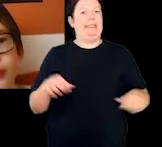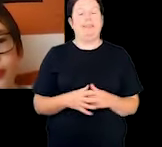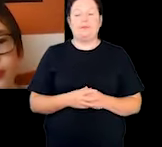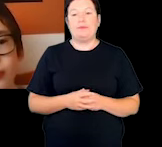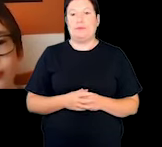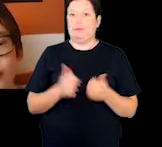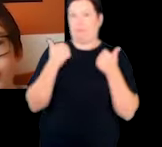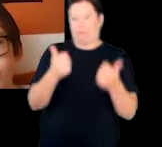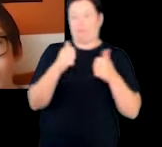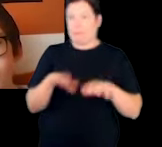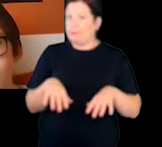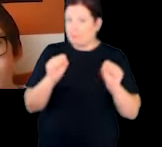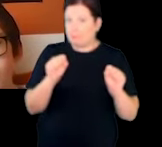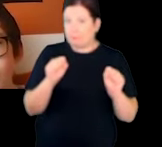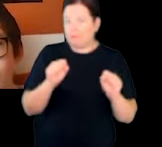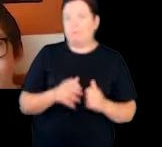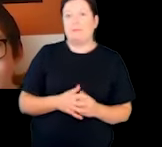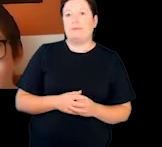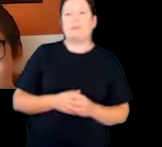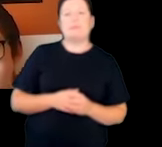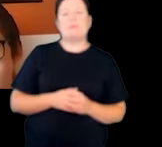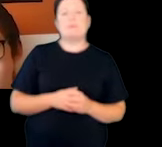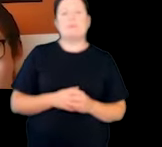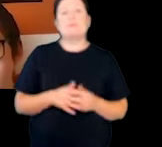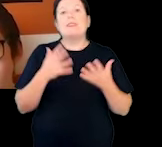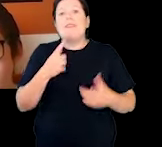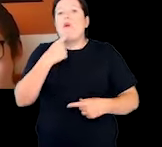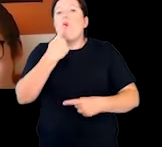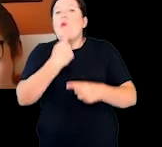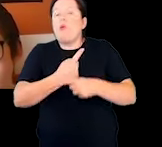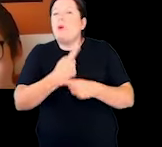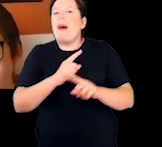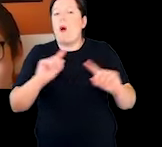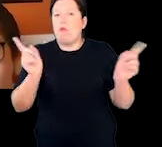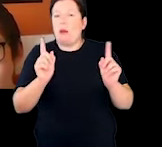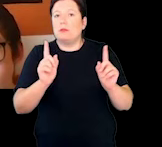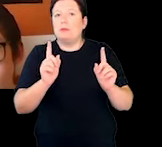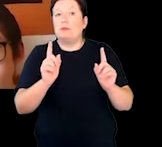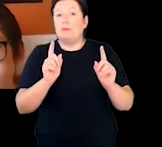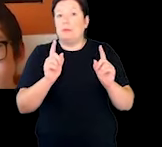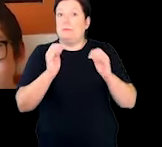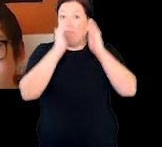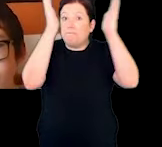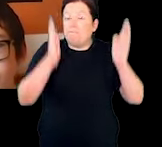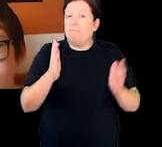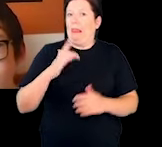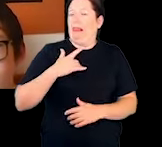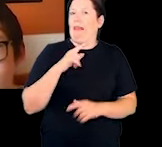Great. So, let's talk about the things that you like about living here.